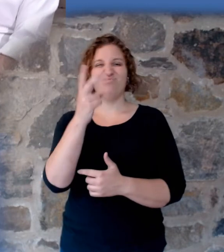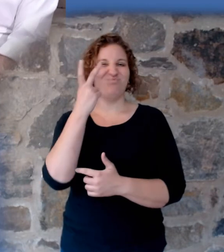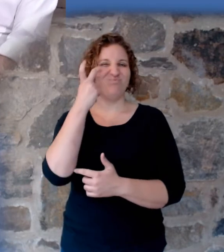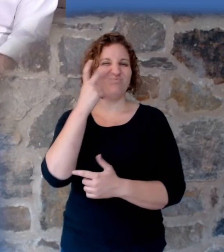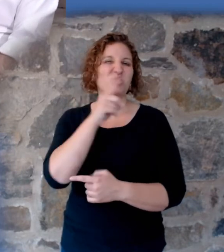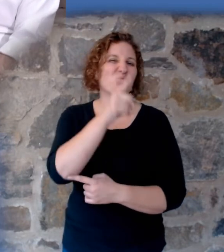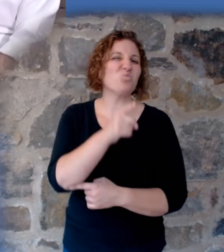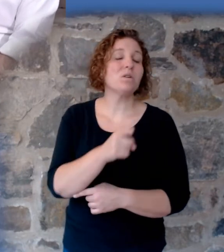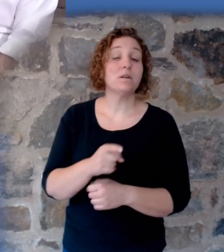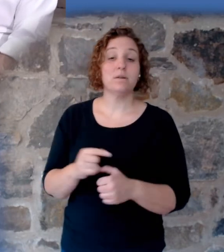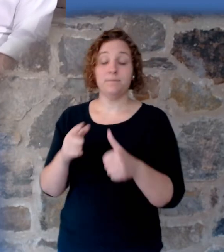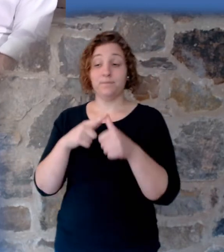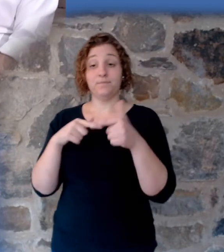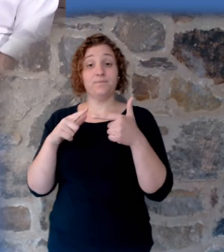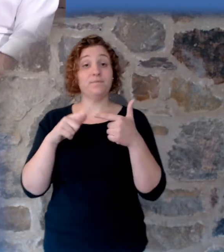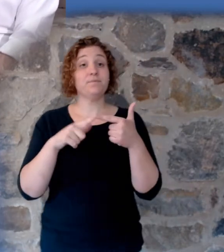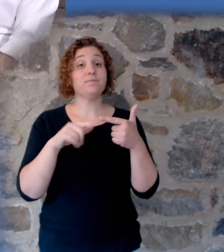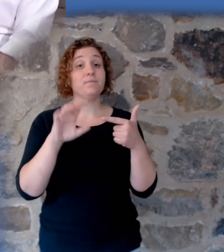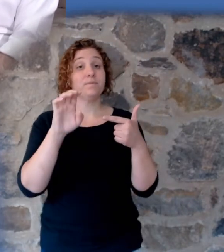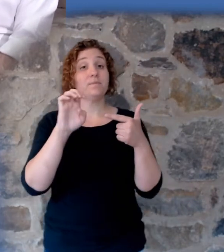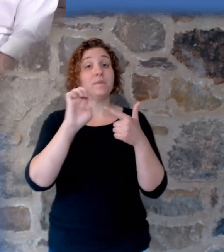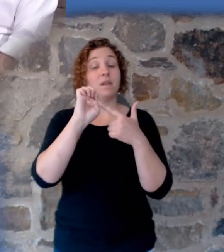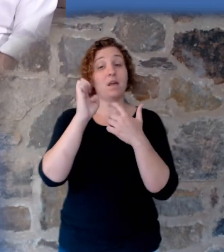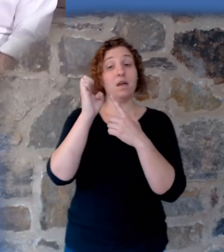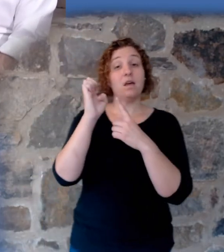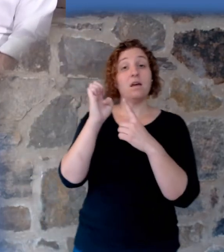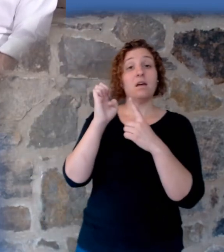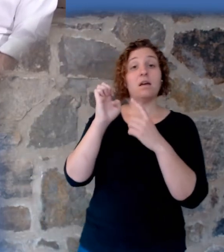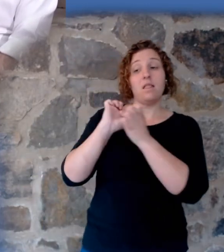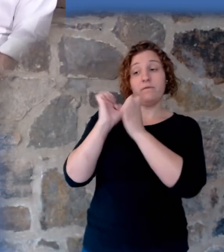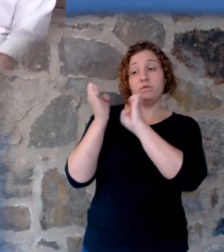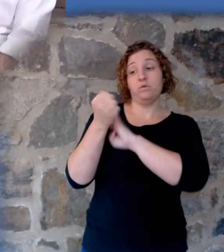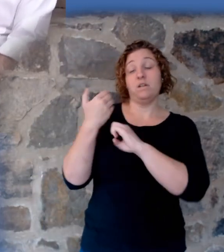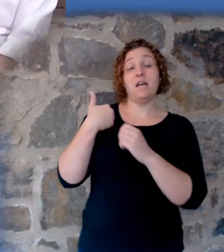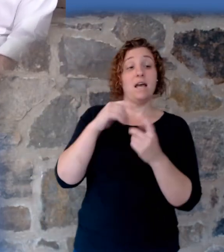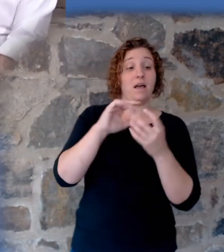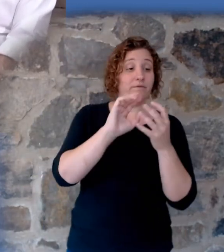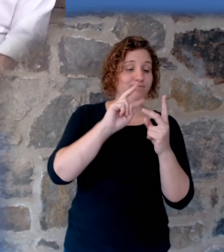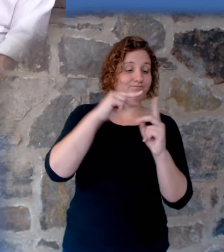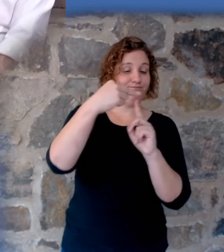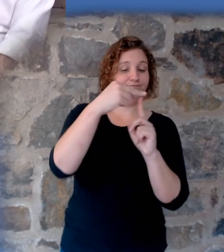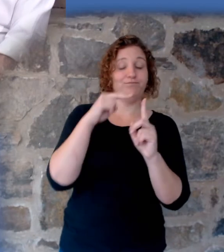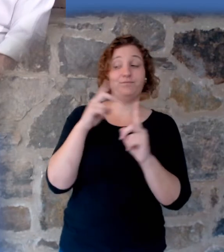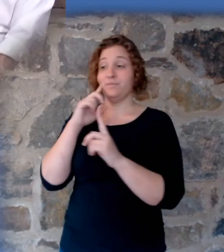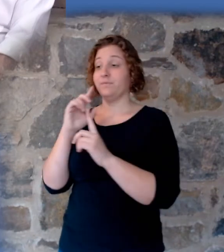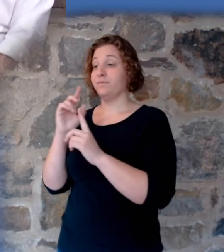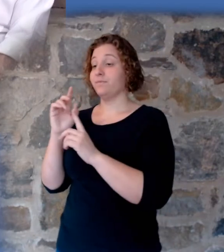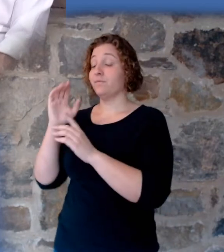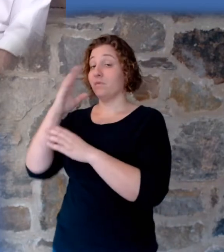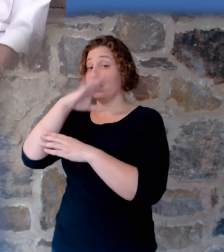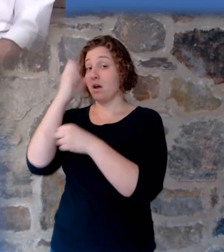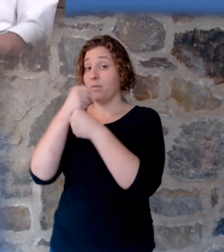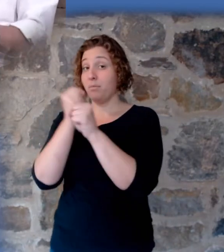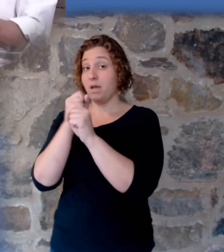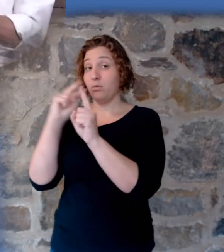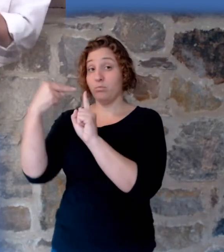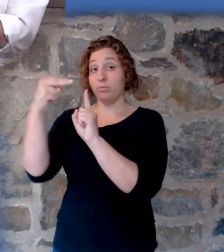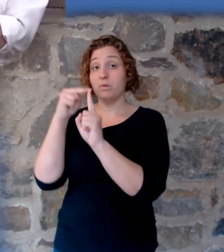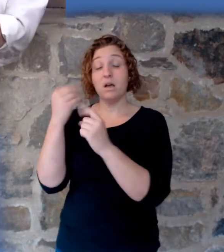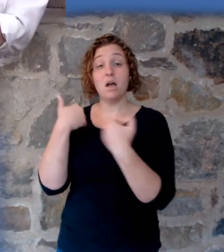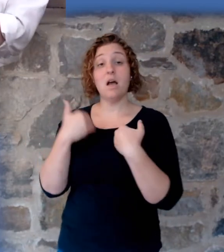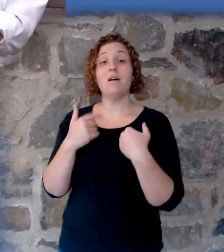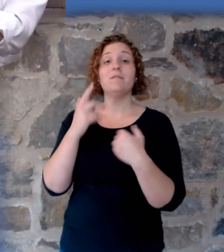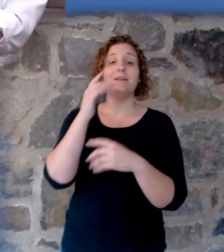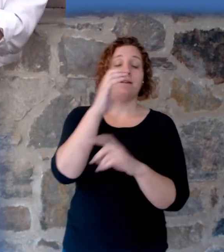The evolutionists have their interpretation. Those who believe in God's word have their own interpretation. The evolutionists say it's formed slowly by a little water and lots of time.